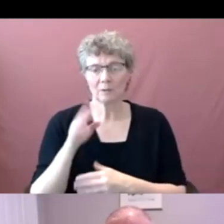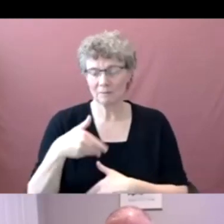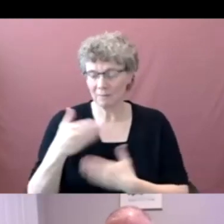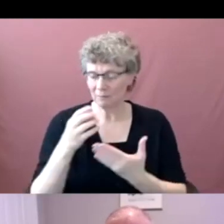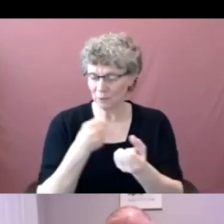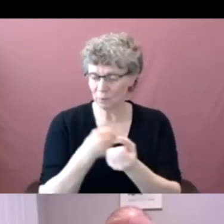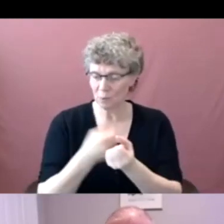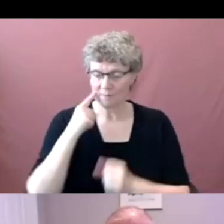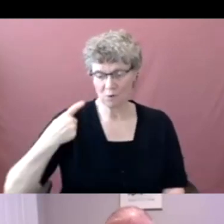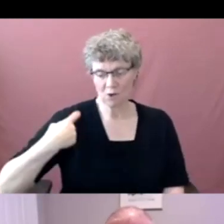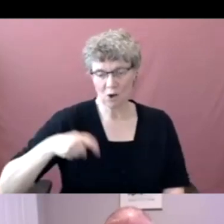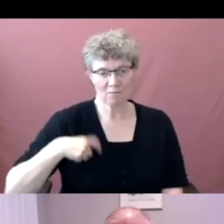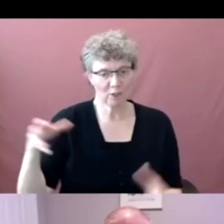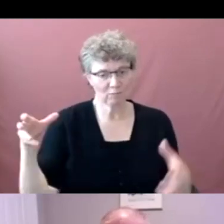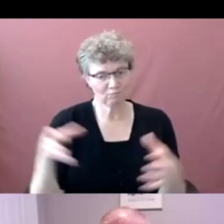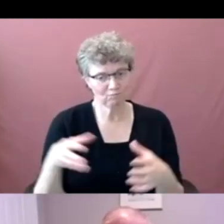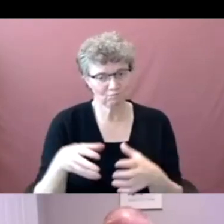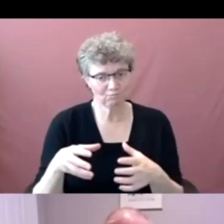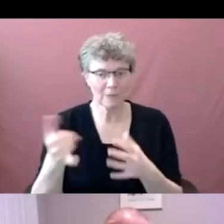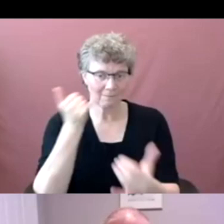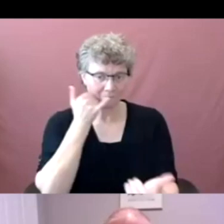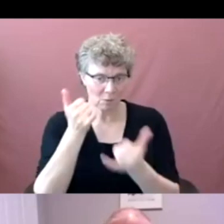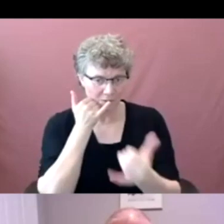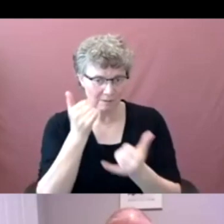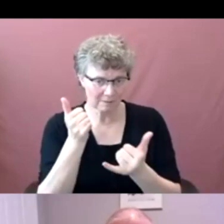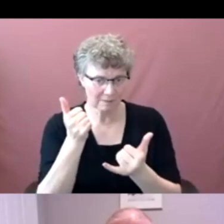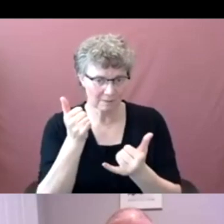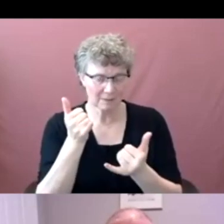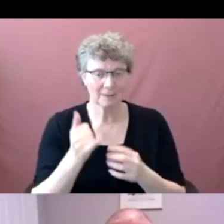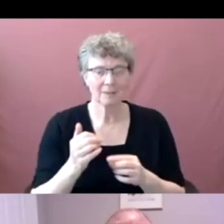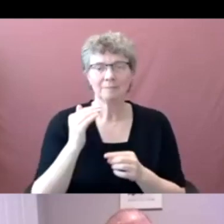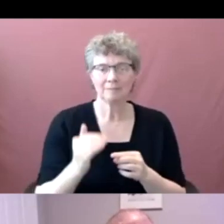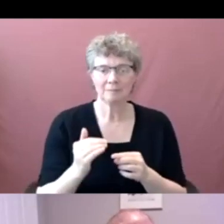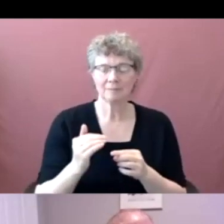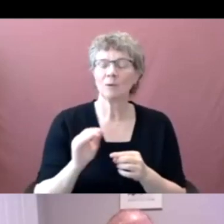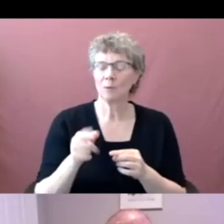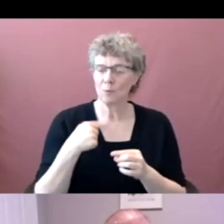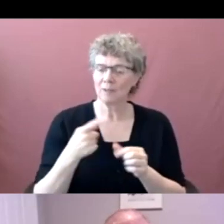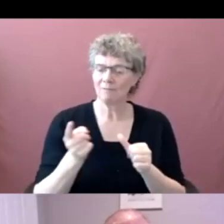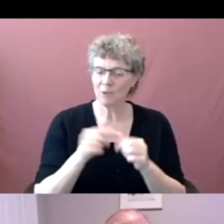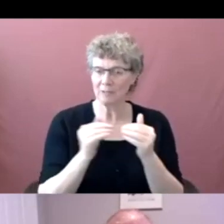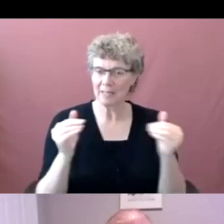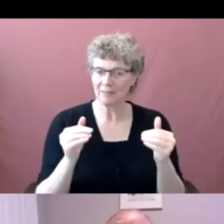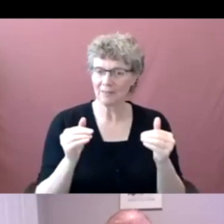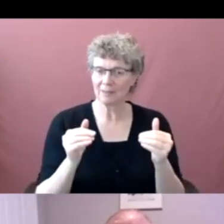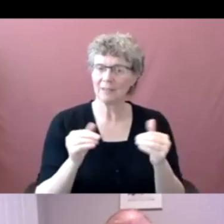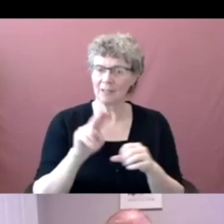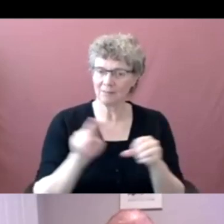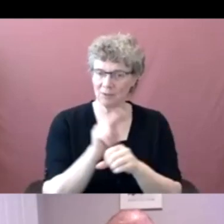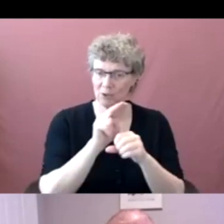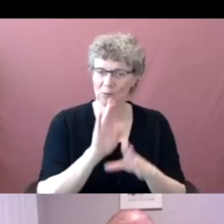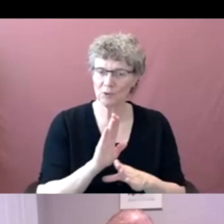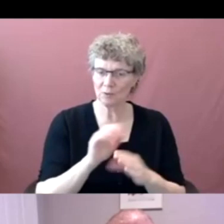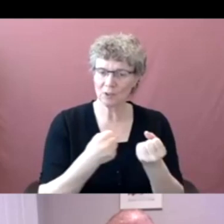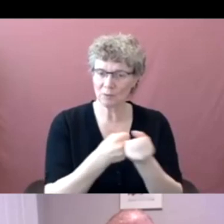There'll be the first sort of levels of end user support. So self service chat bot, basic